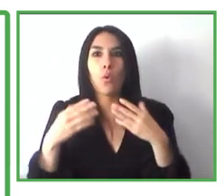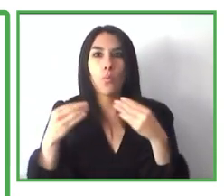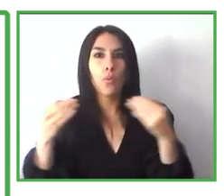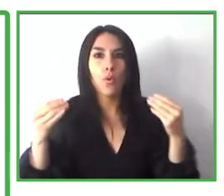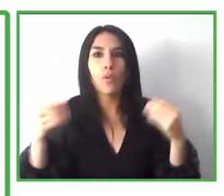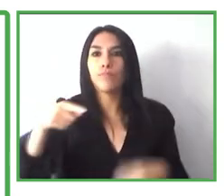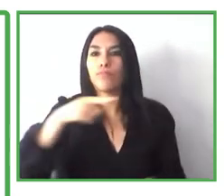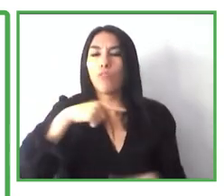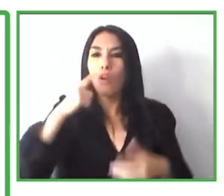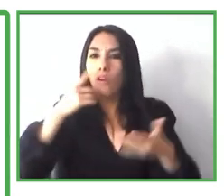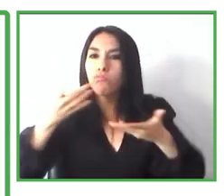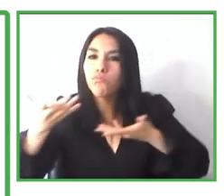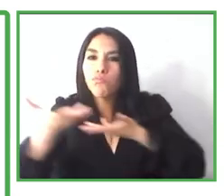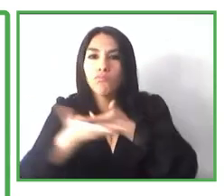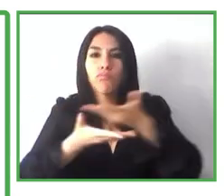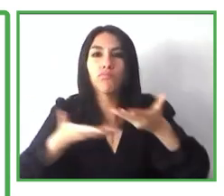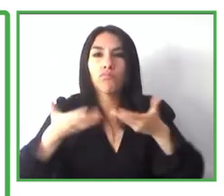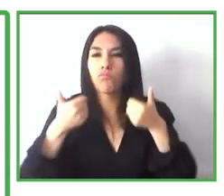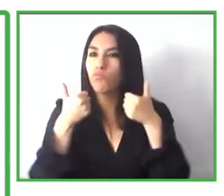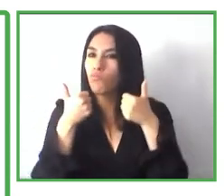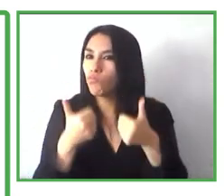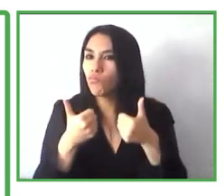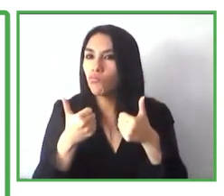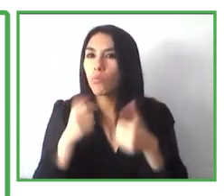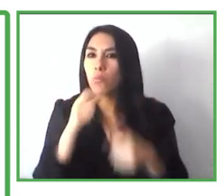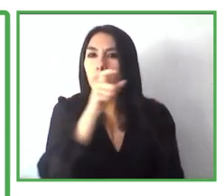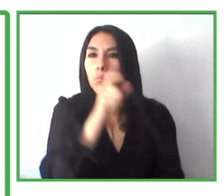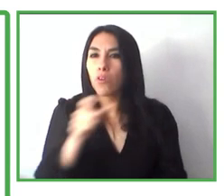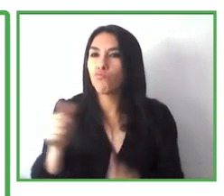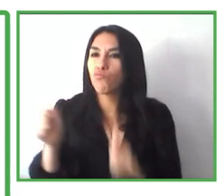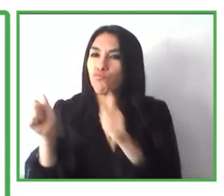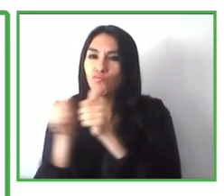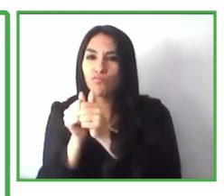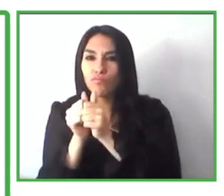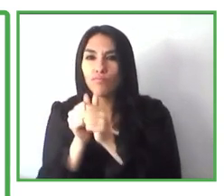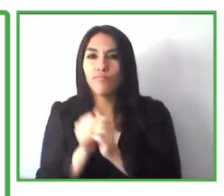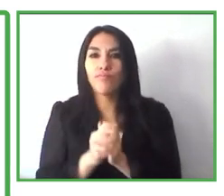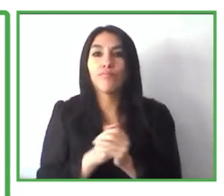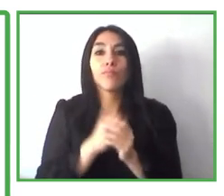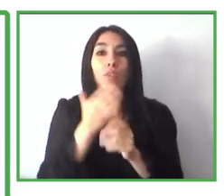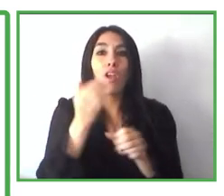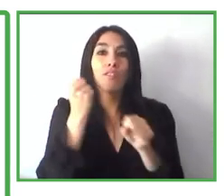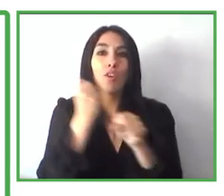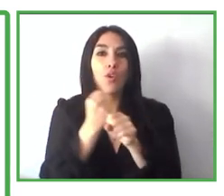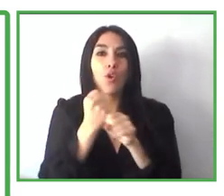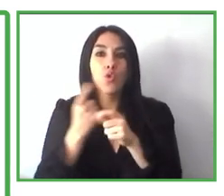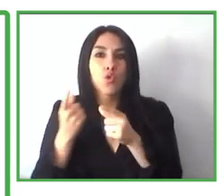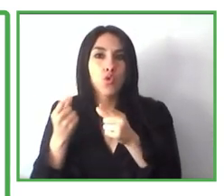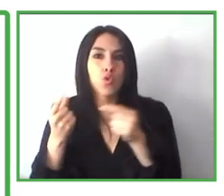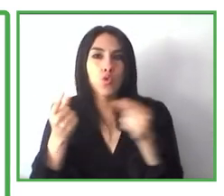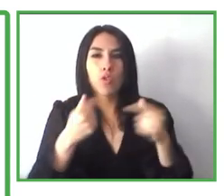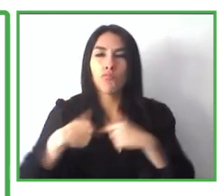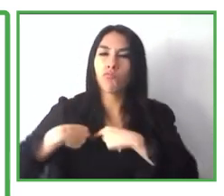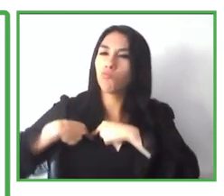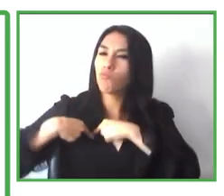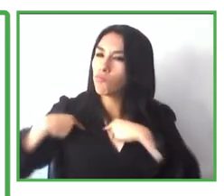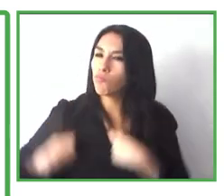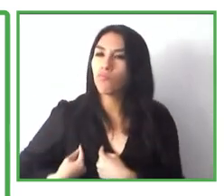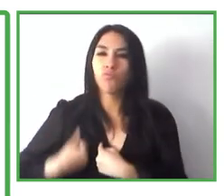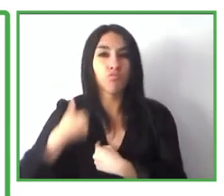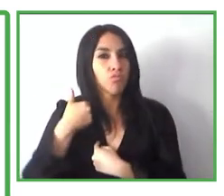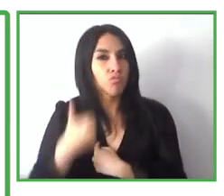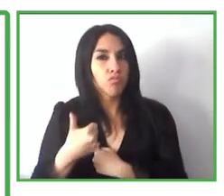feeling that we have among the colleagues that work on this service. This is work that we do from our heart.